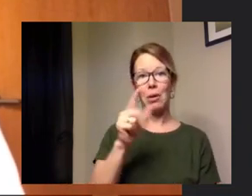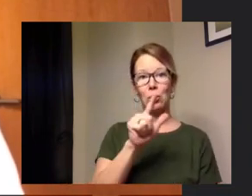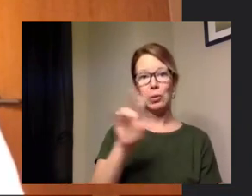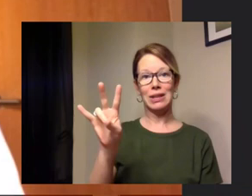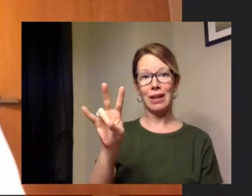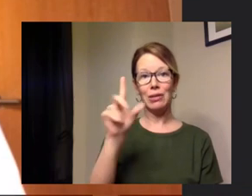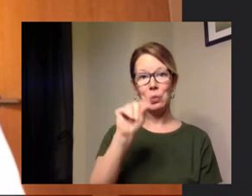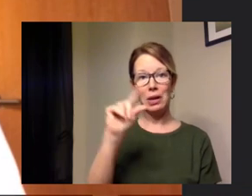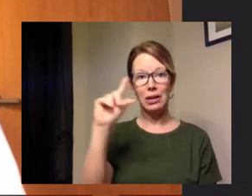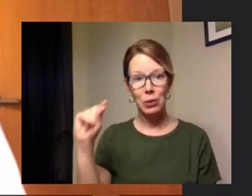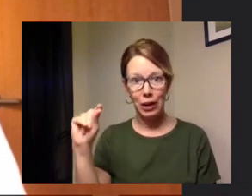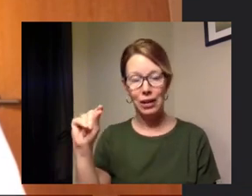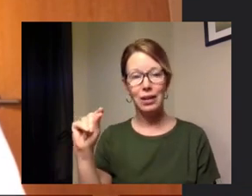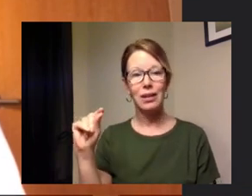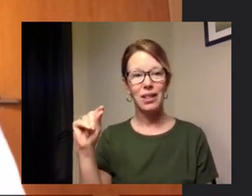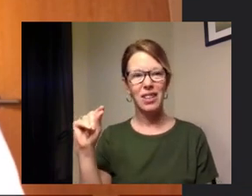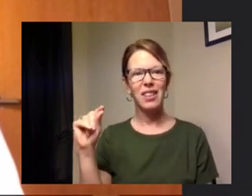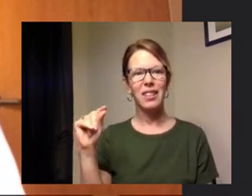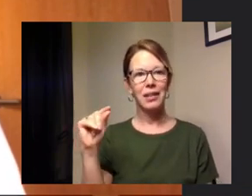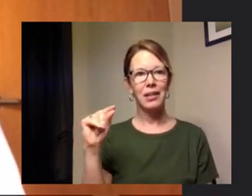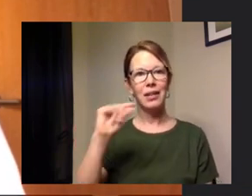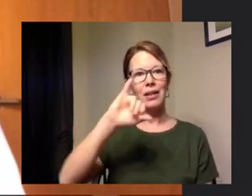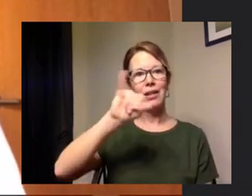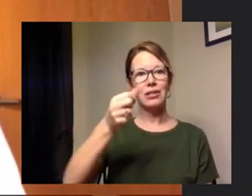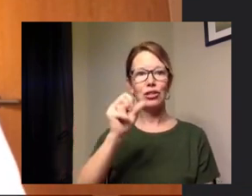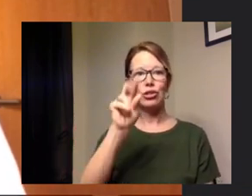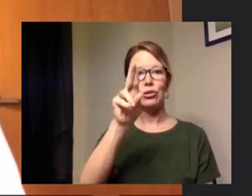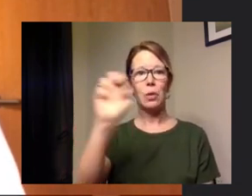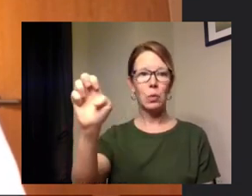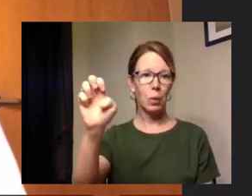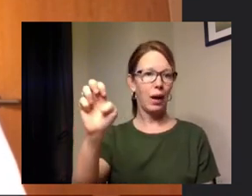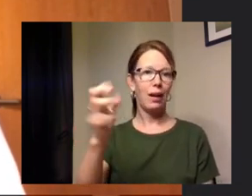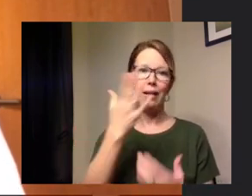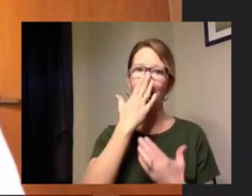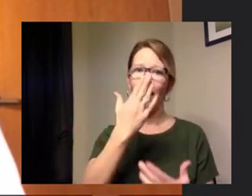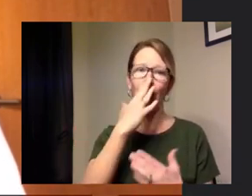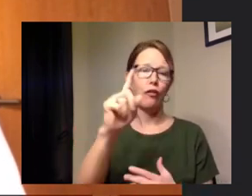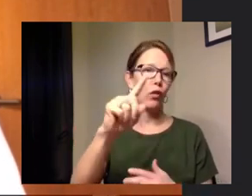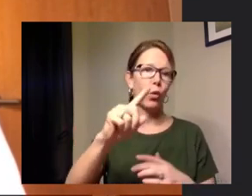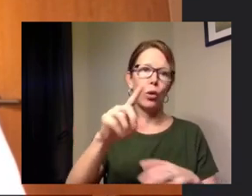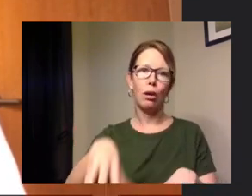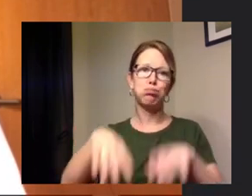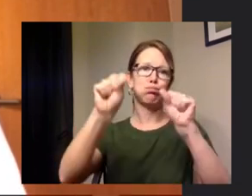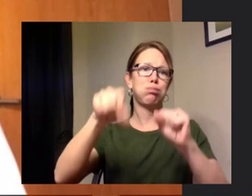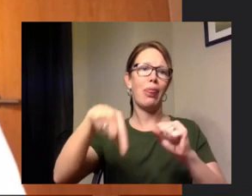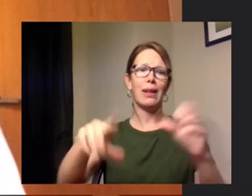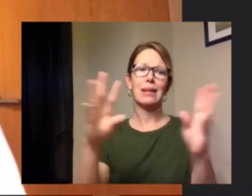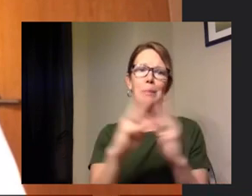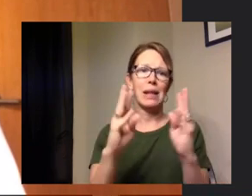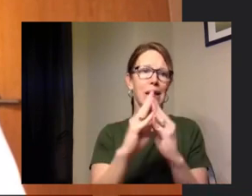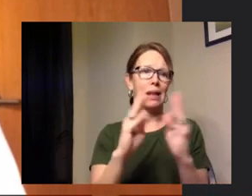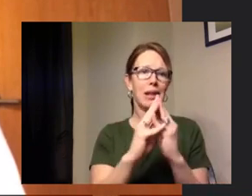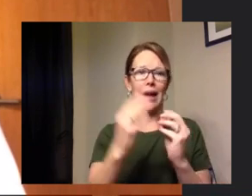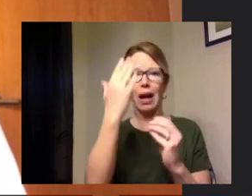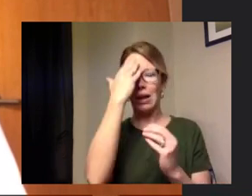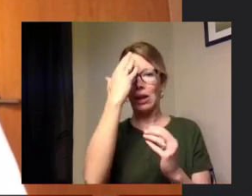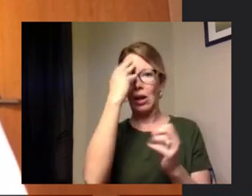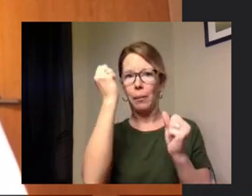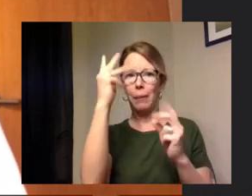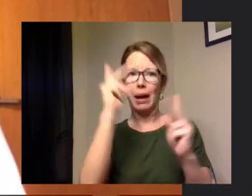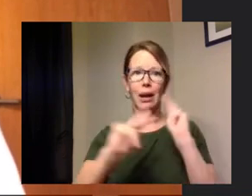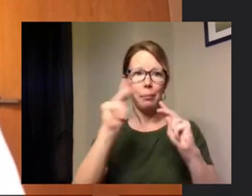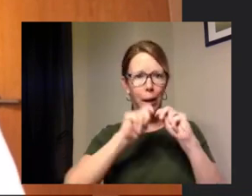2020 um josue thank you for being able to facilitate these meetings um the word has gotten out to surrounding